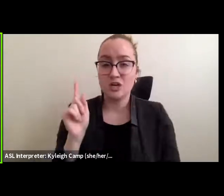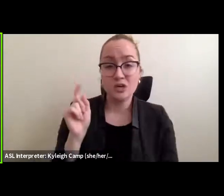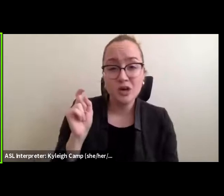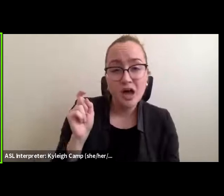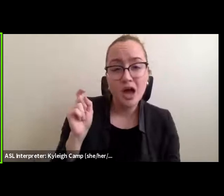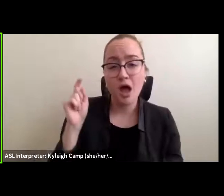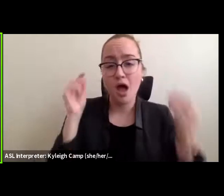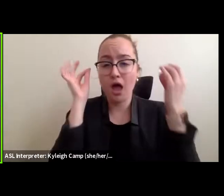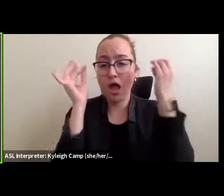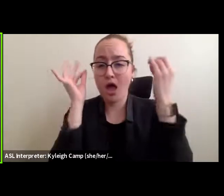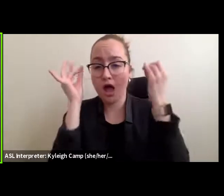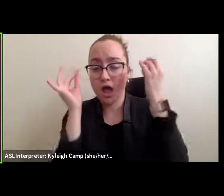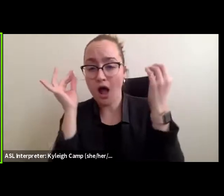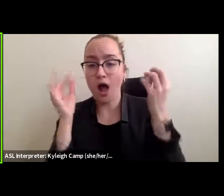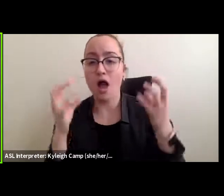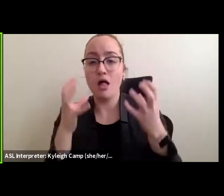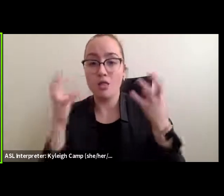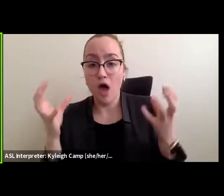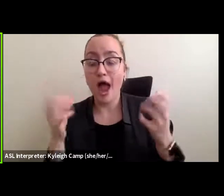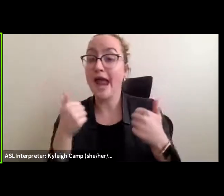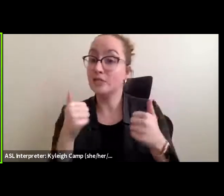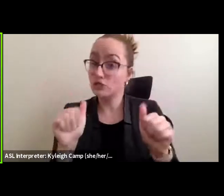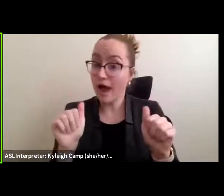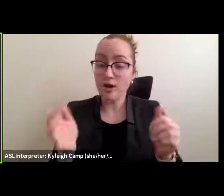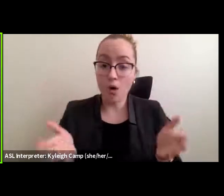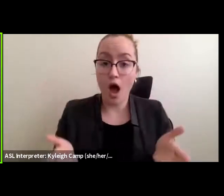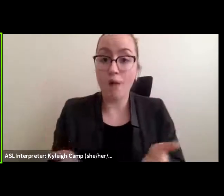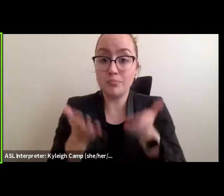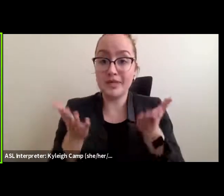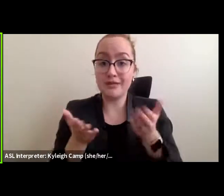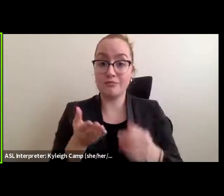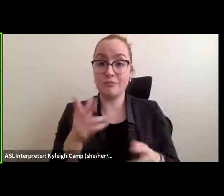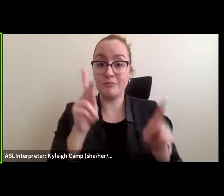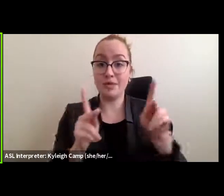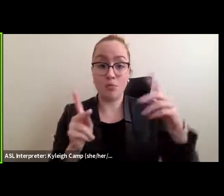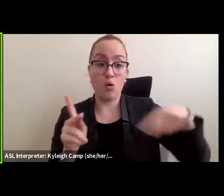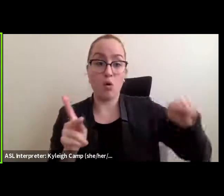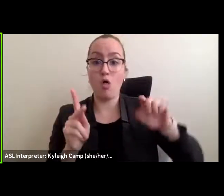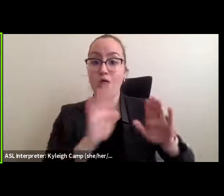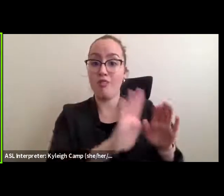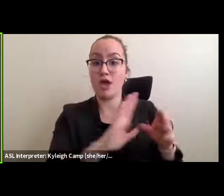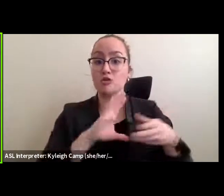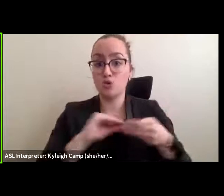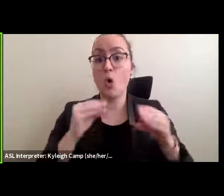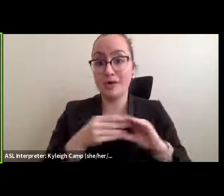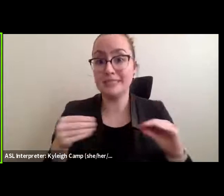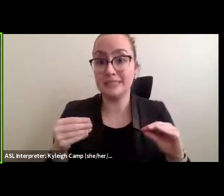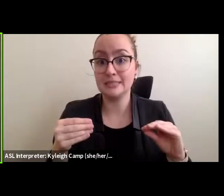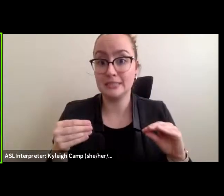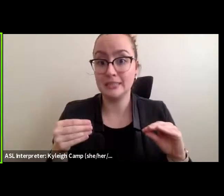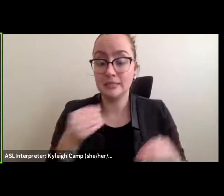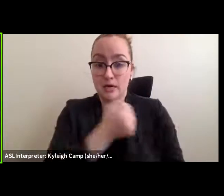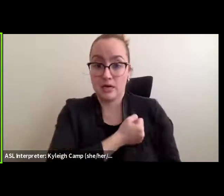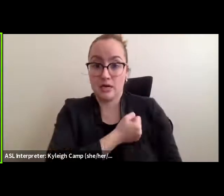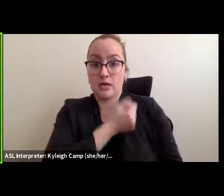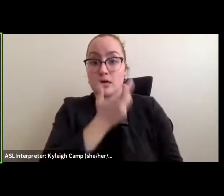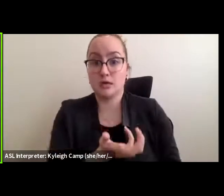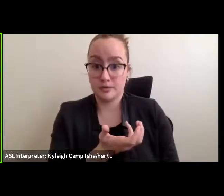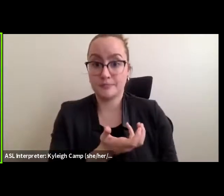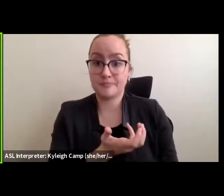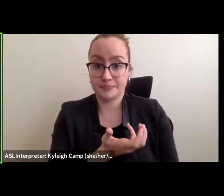uplift stories of migrants center their voices instead of buying into